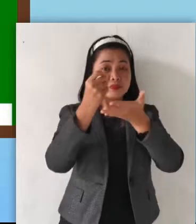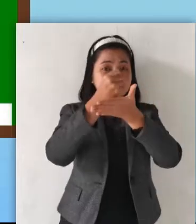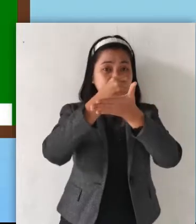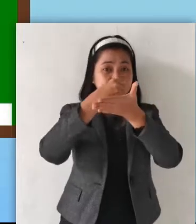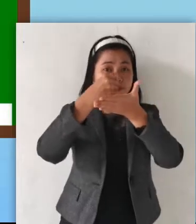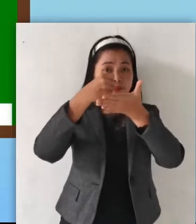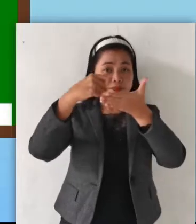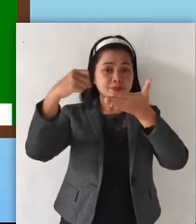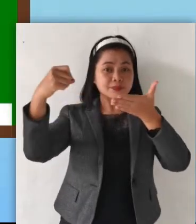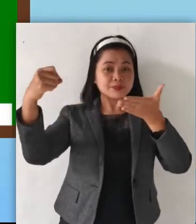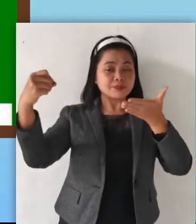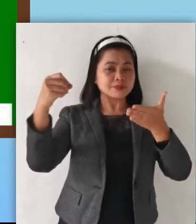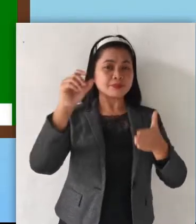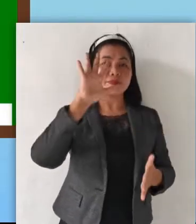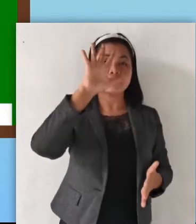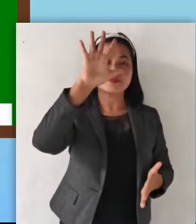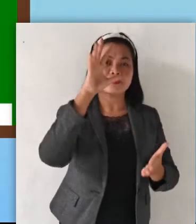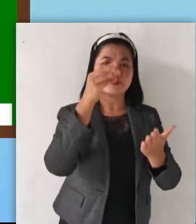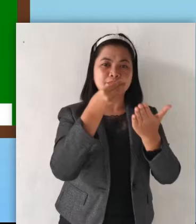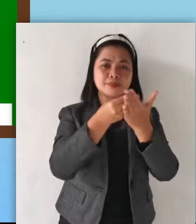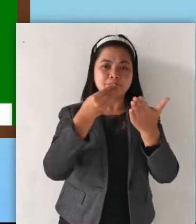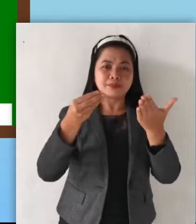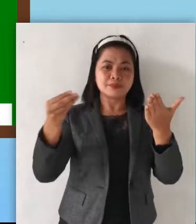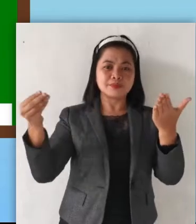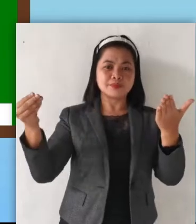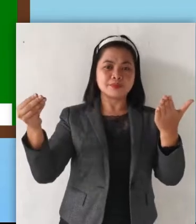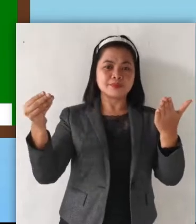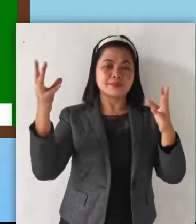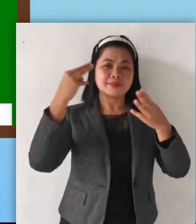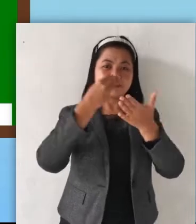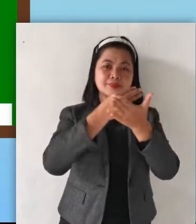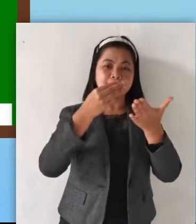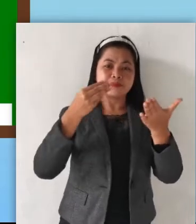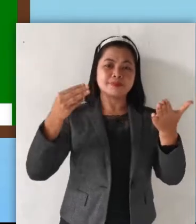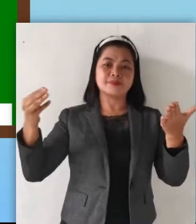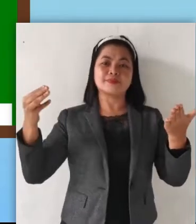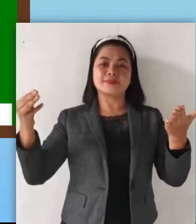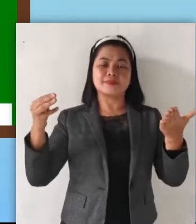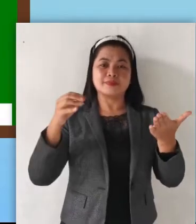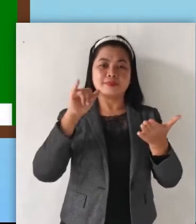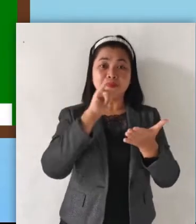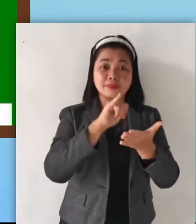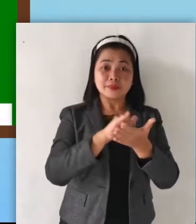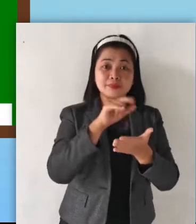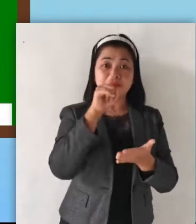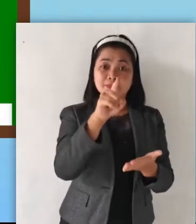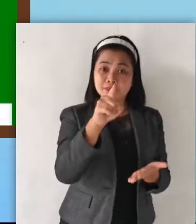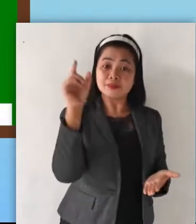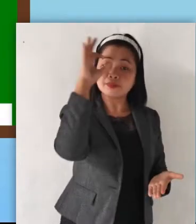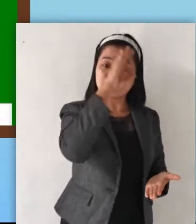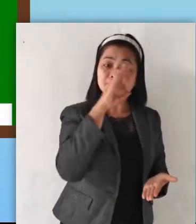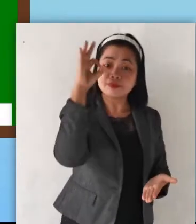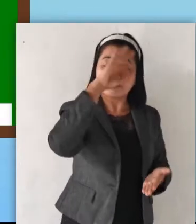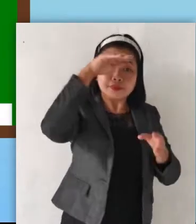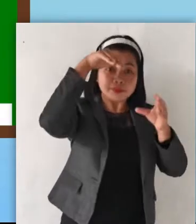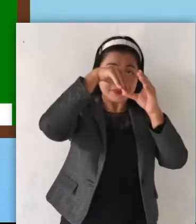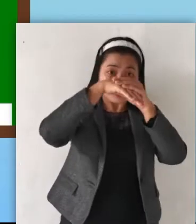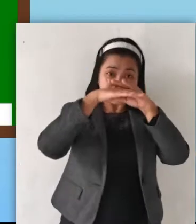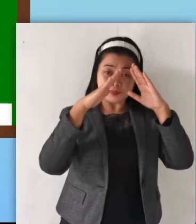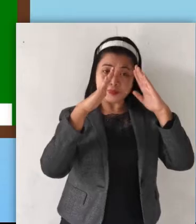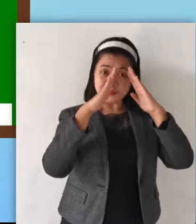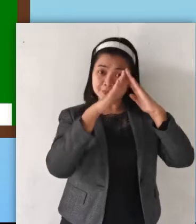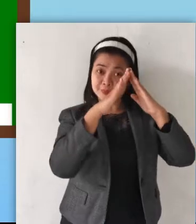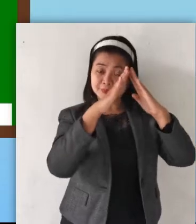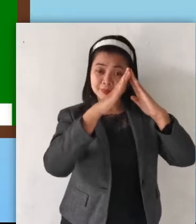and write five objects or materials that you found inside your home.